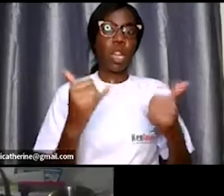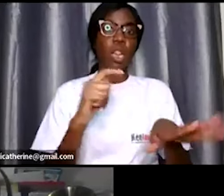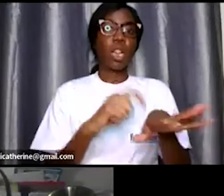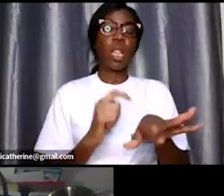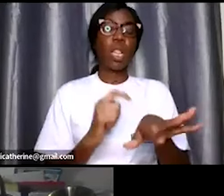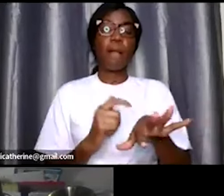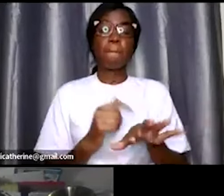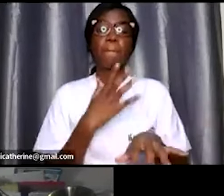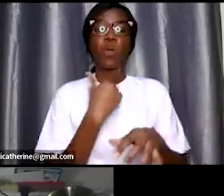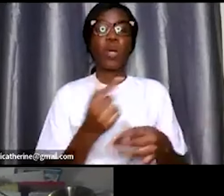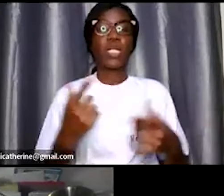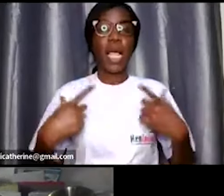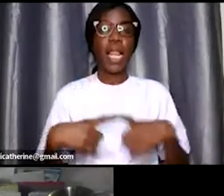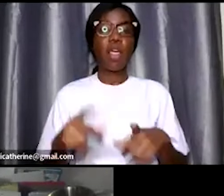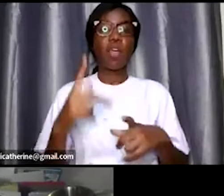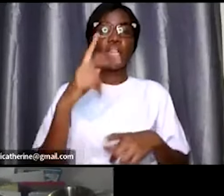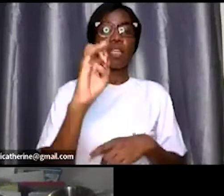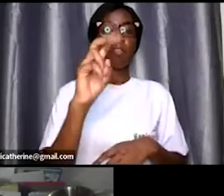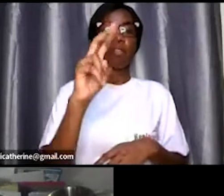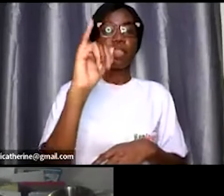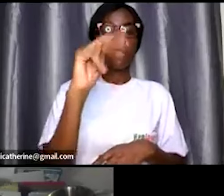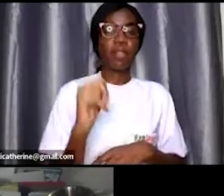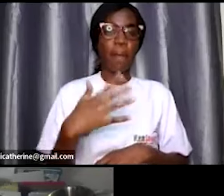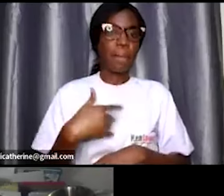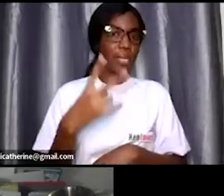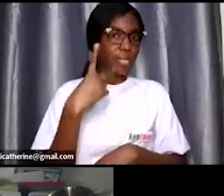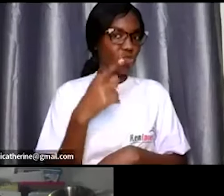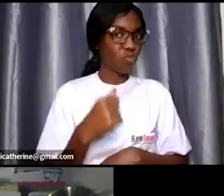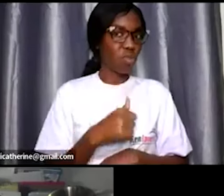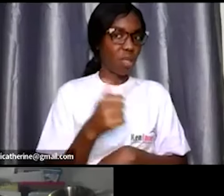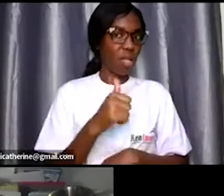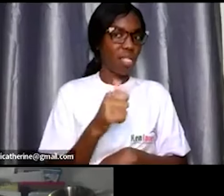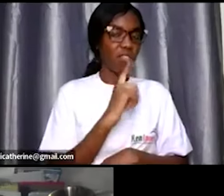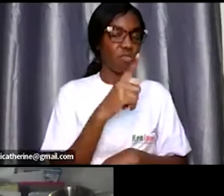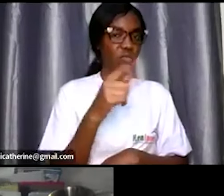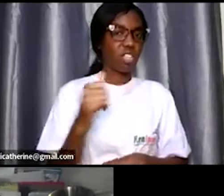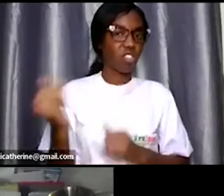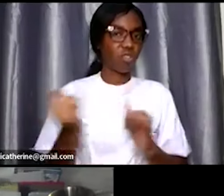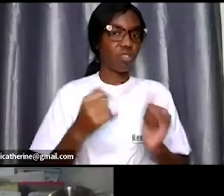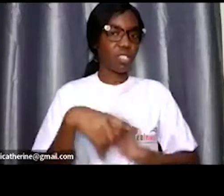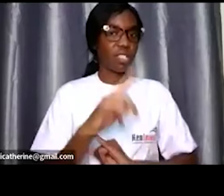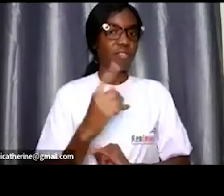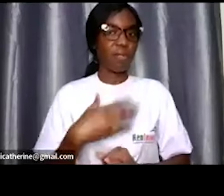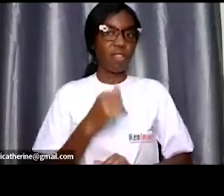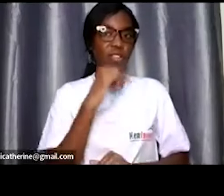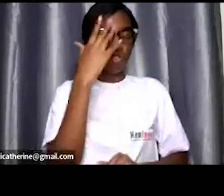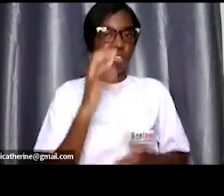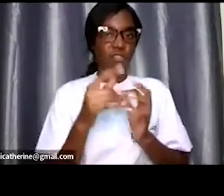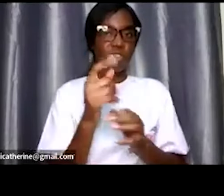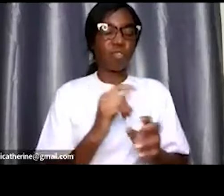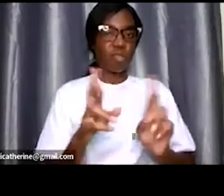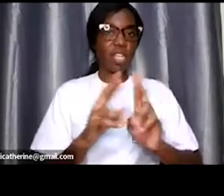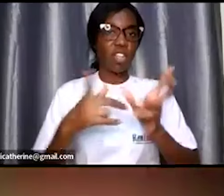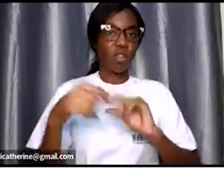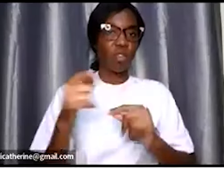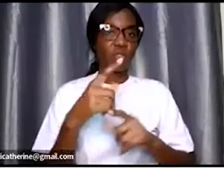allow kevin to introduce himself kevin i can see you i'm not too sure you wanna uh you're ready to go and introduce yourself and